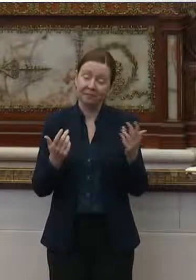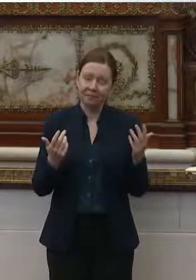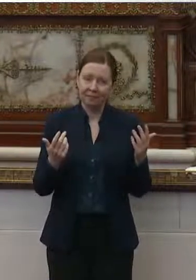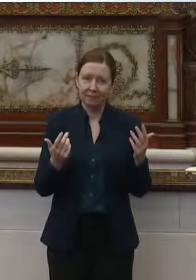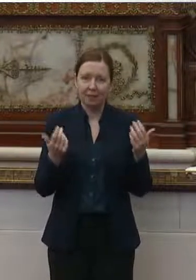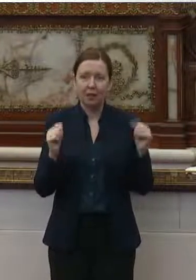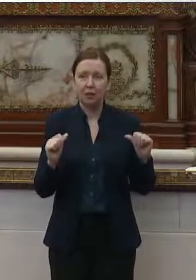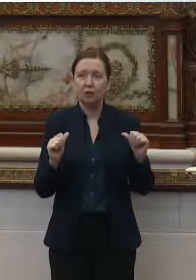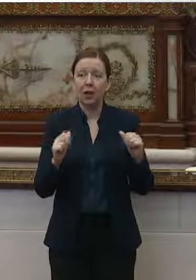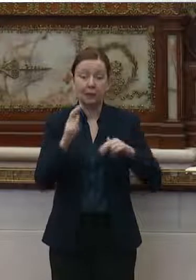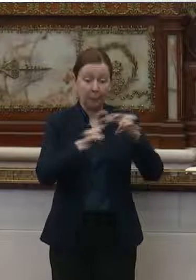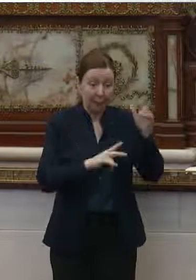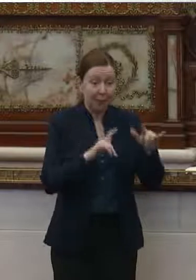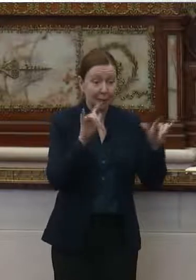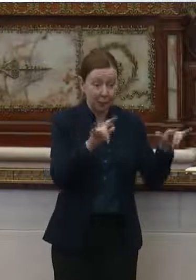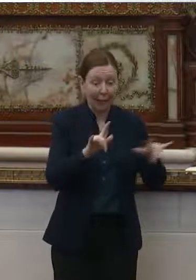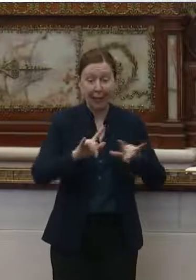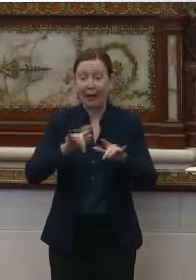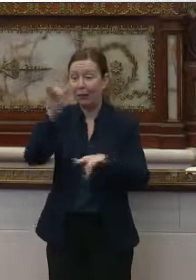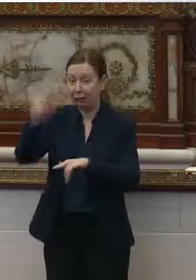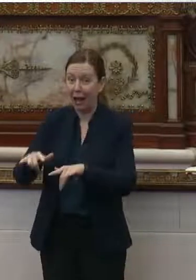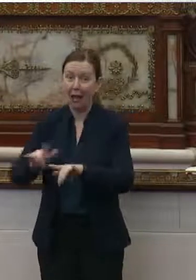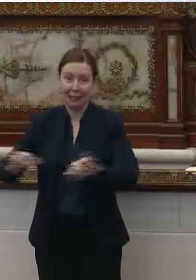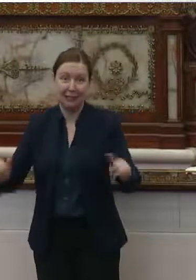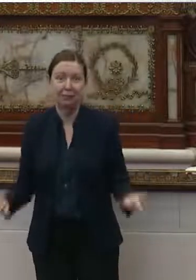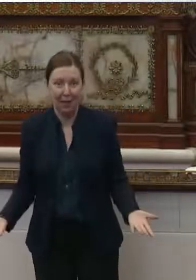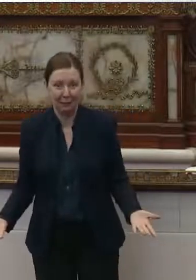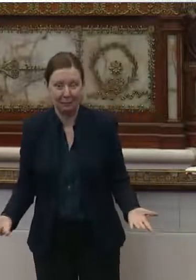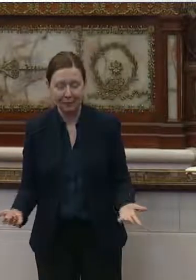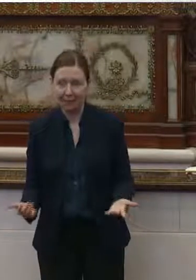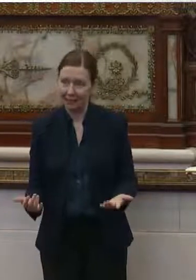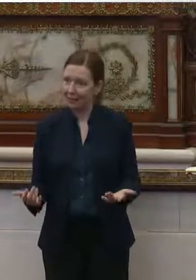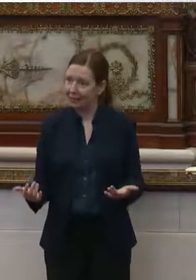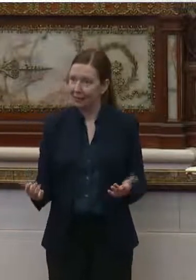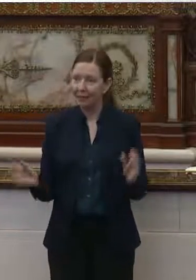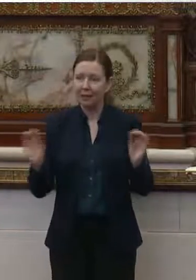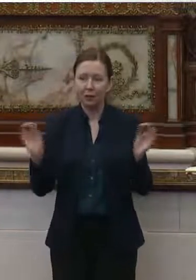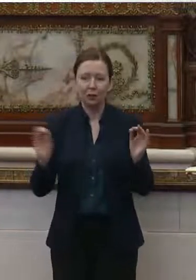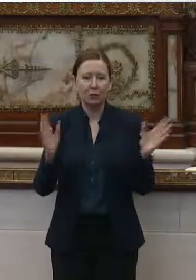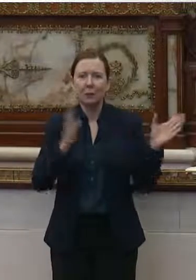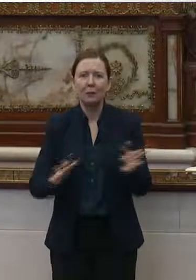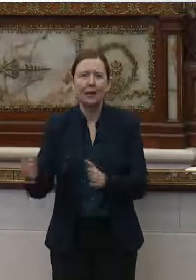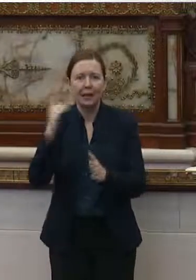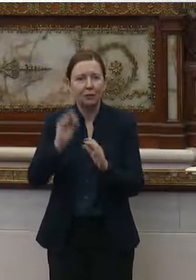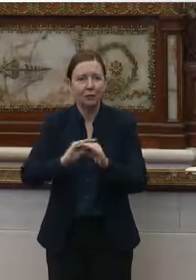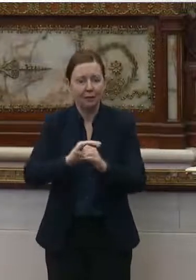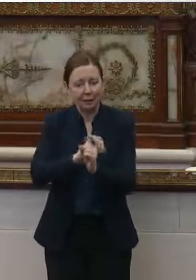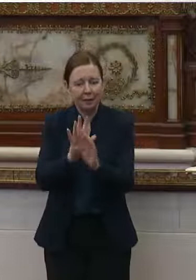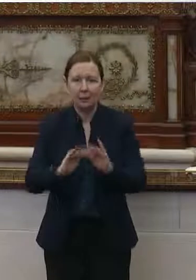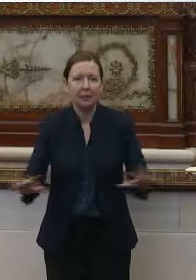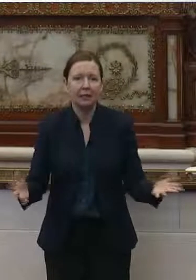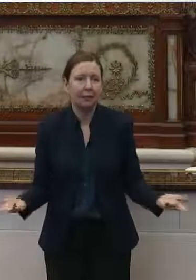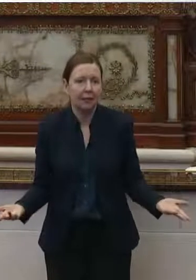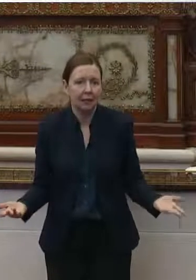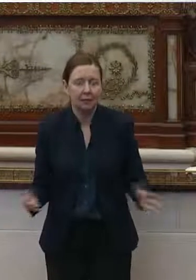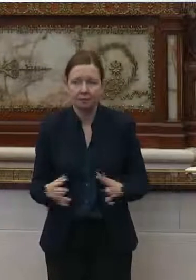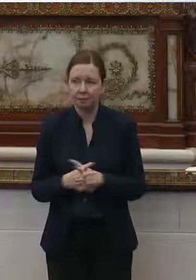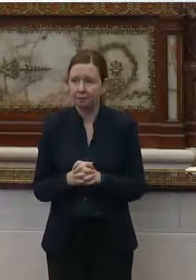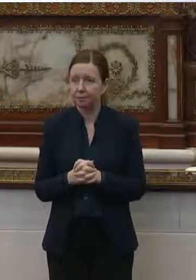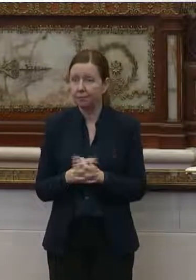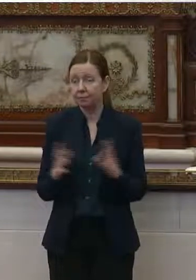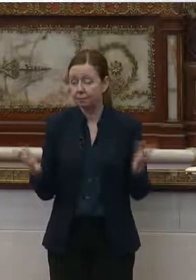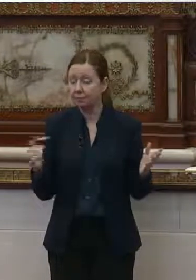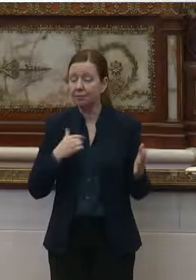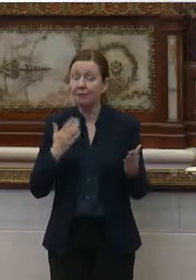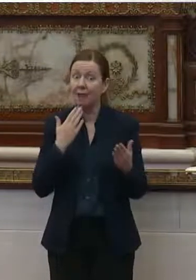and fly it at the same time and land it. There was no playbook for this pandemic. And I am